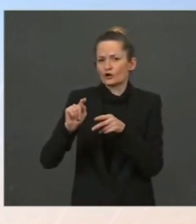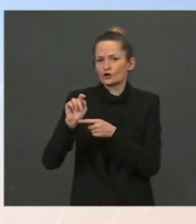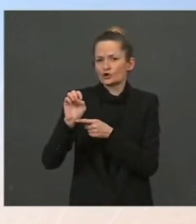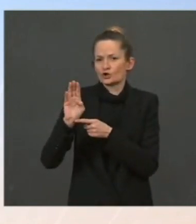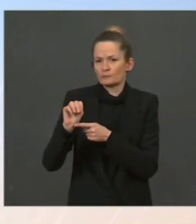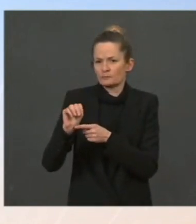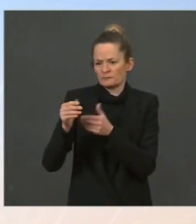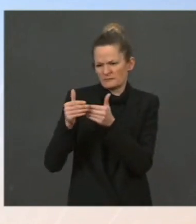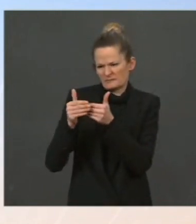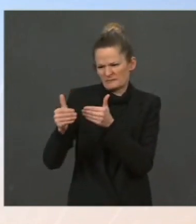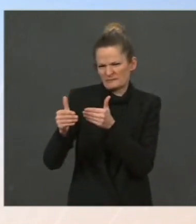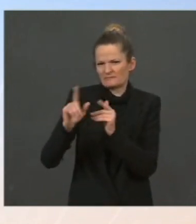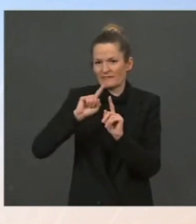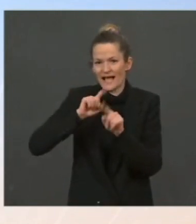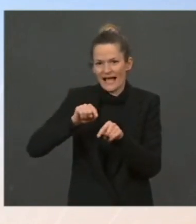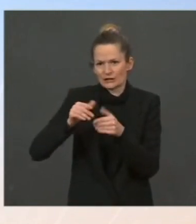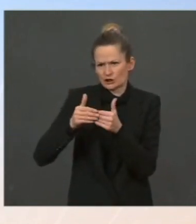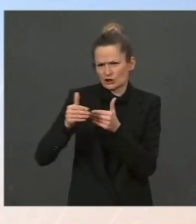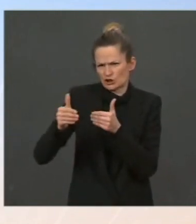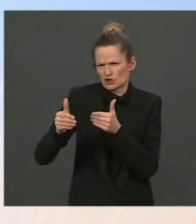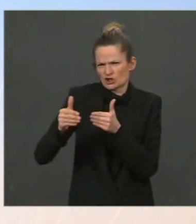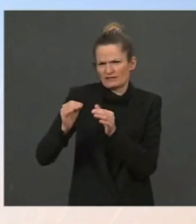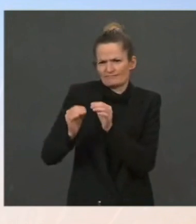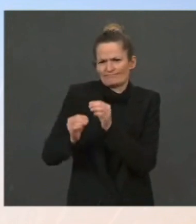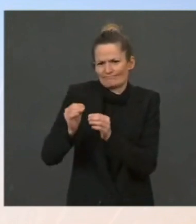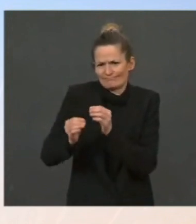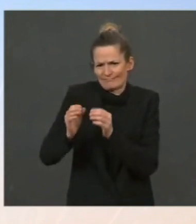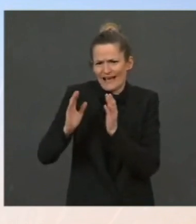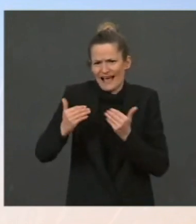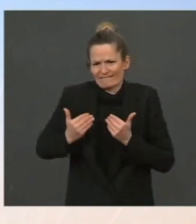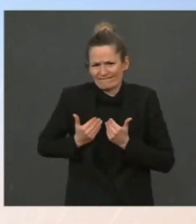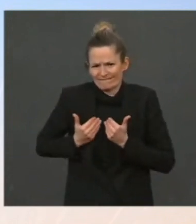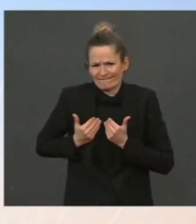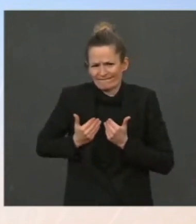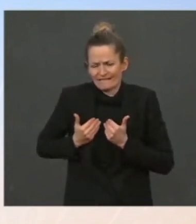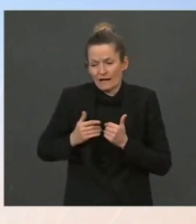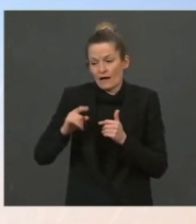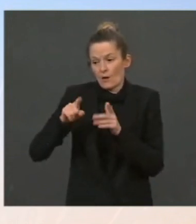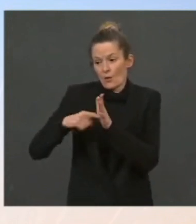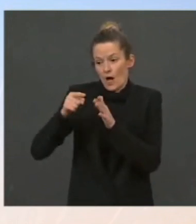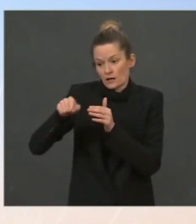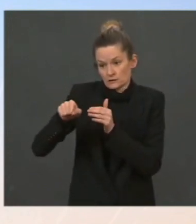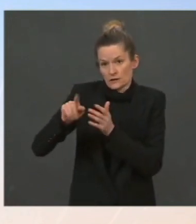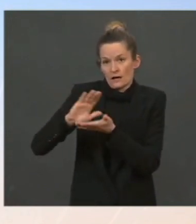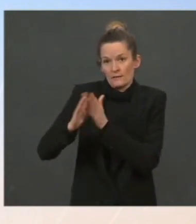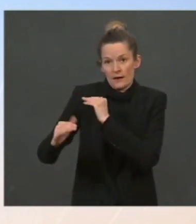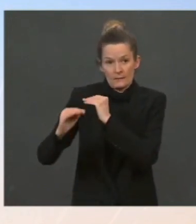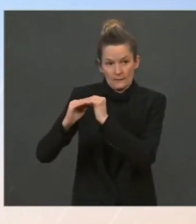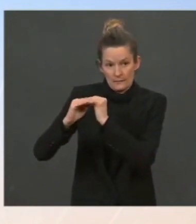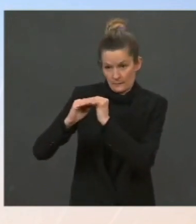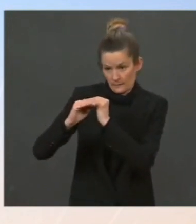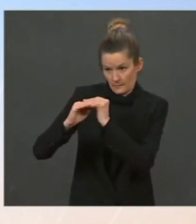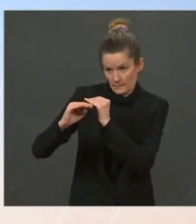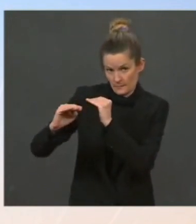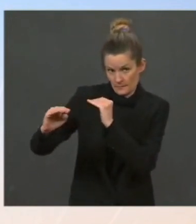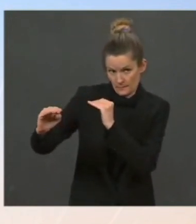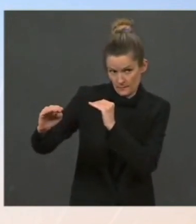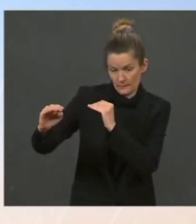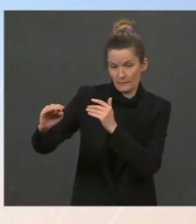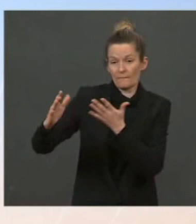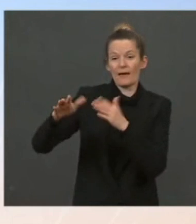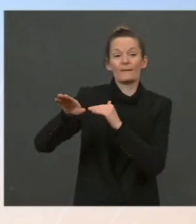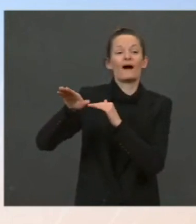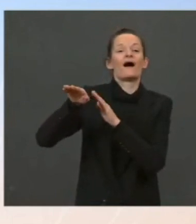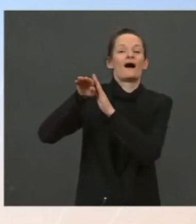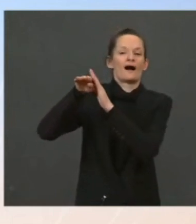sort of even out the market while these prices come down. And in the long-term, of